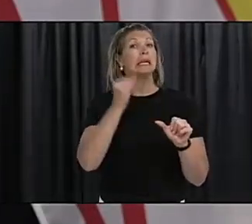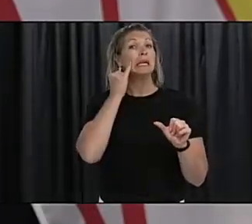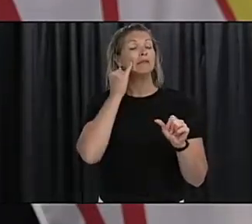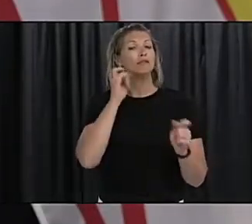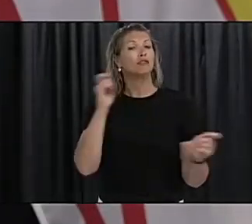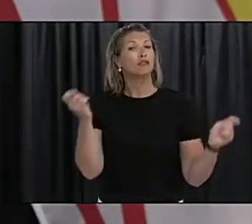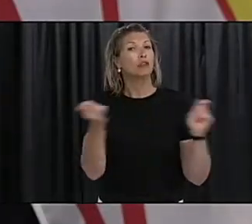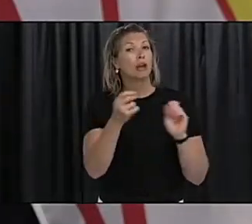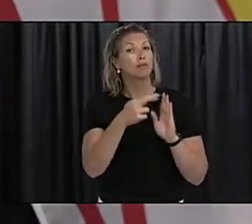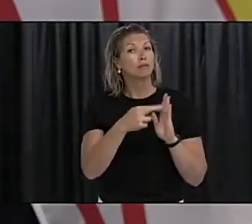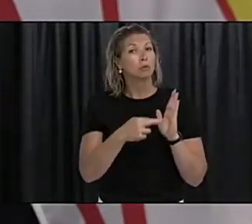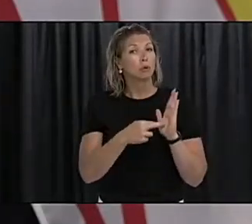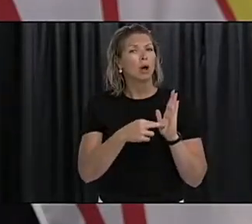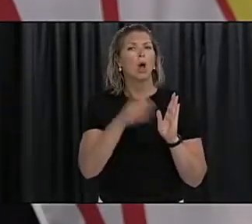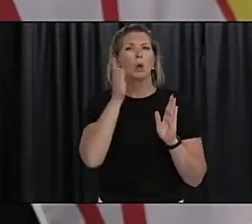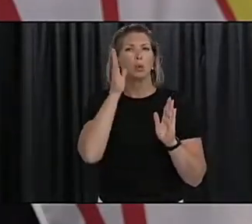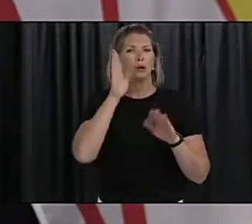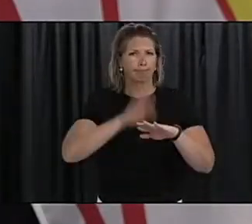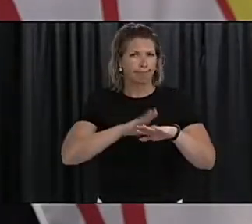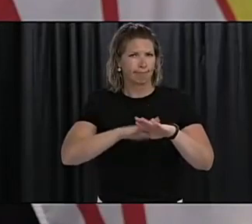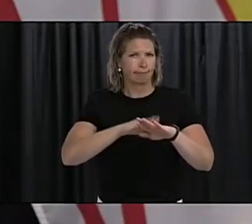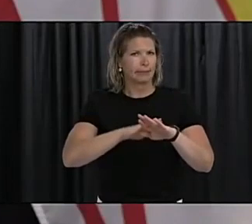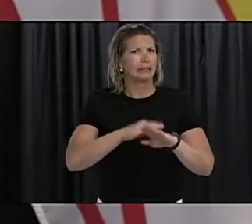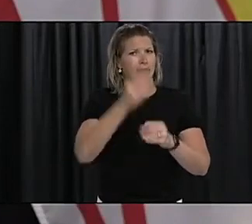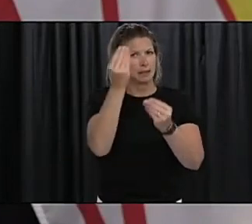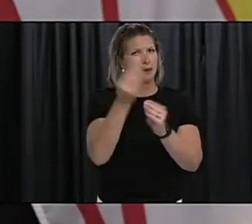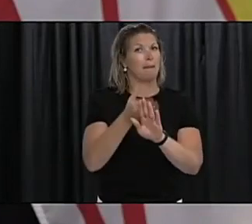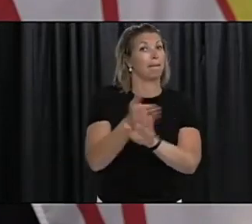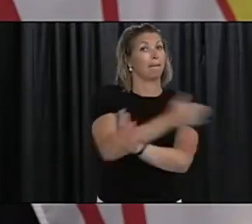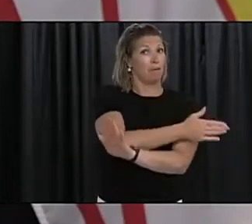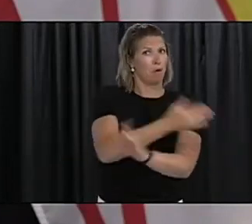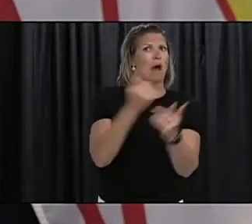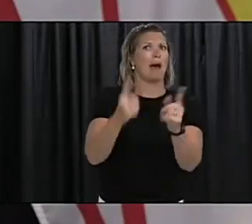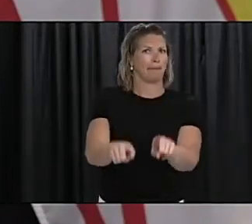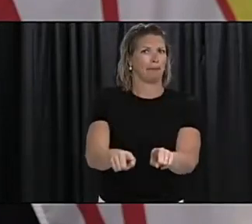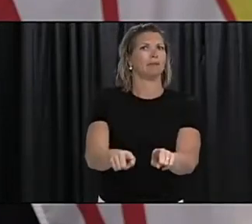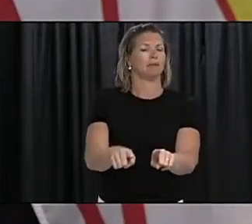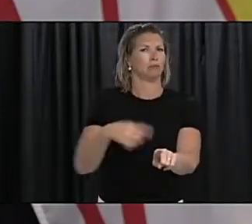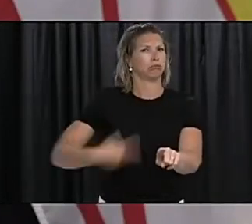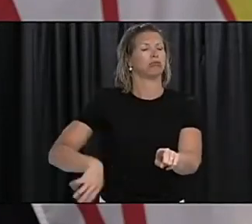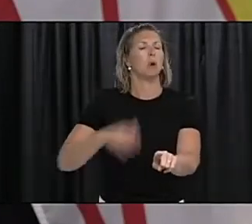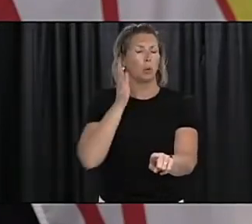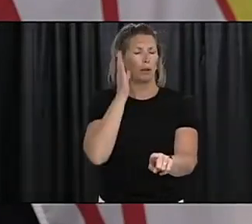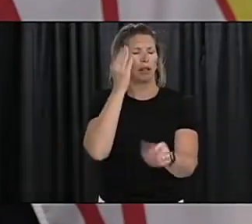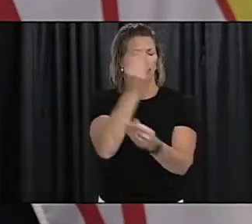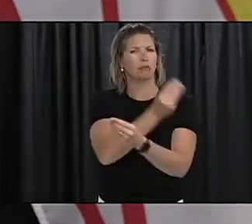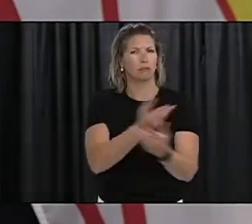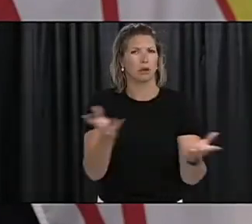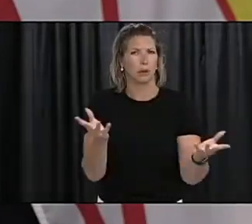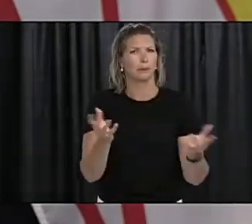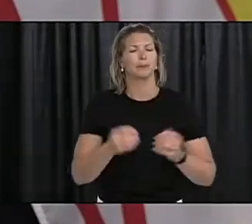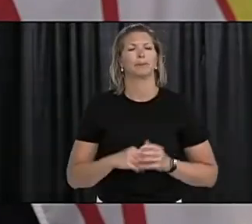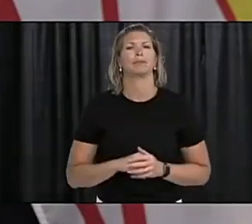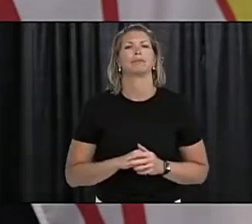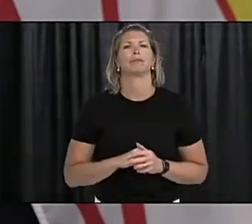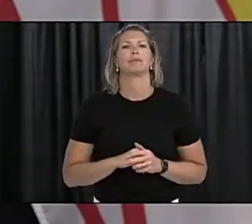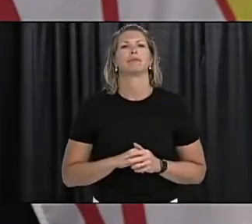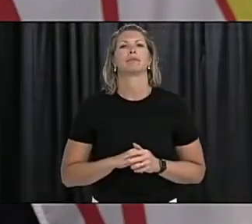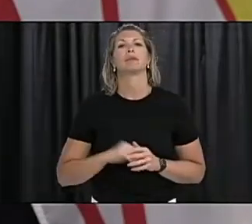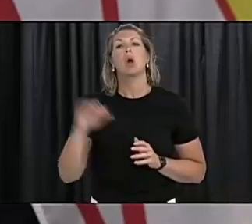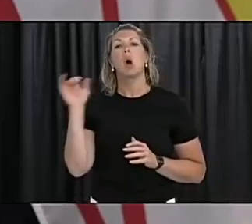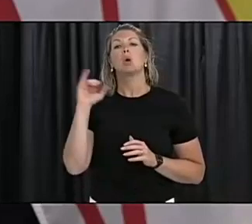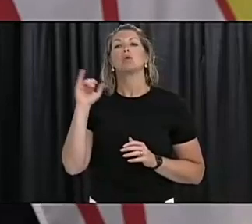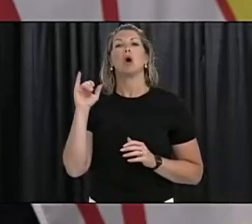aspects of this pandemic. And also speaking of informing you, as many of you would have known that Canada's first